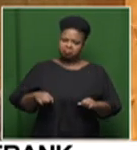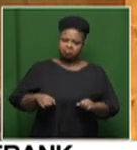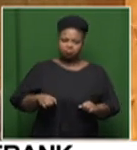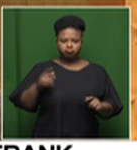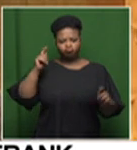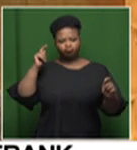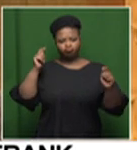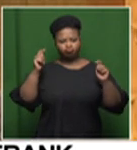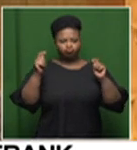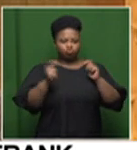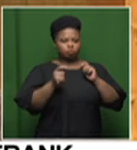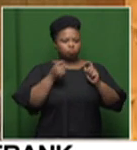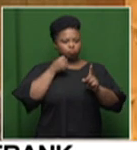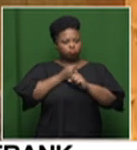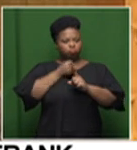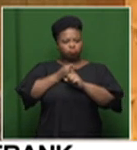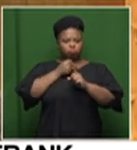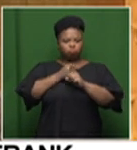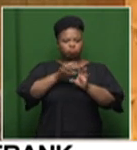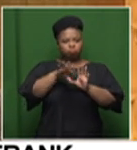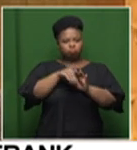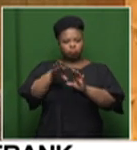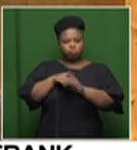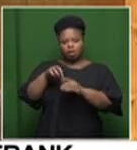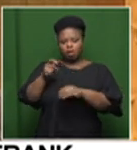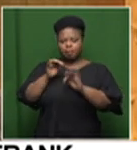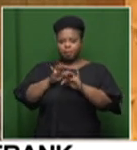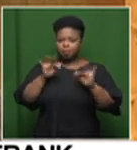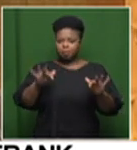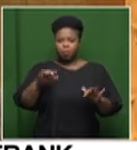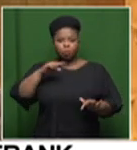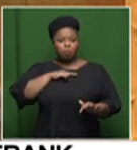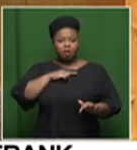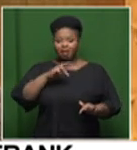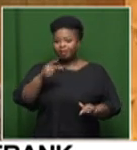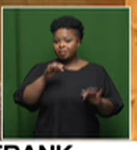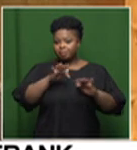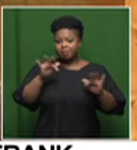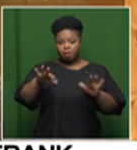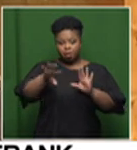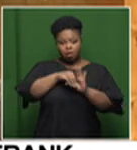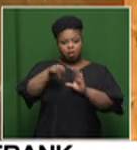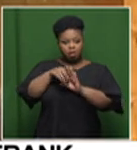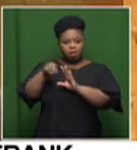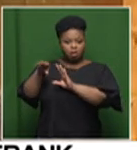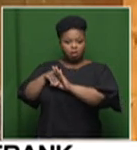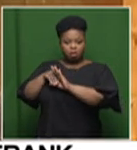change, to accommodating other people. When you accommodate people that you have been